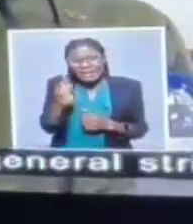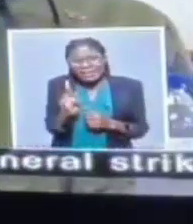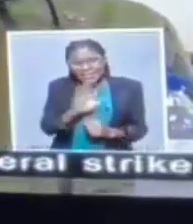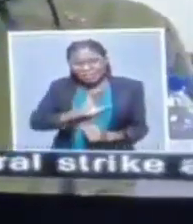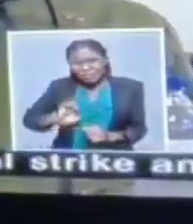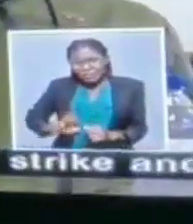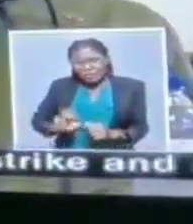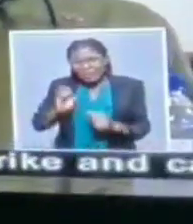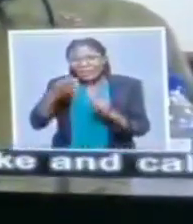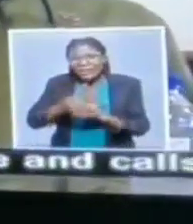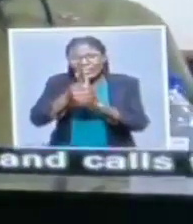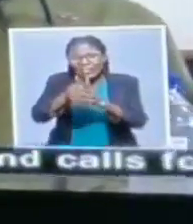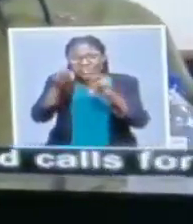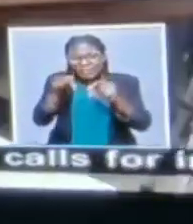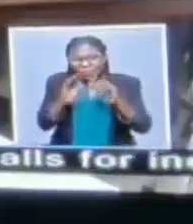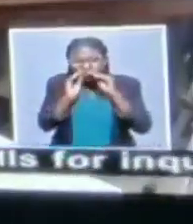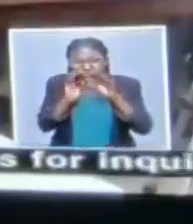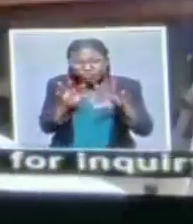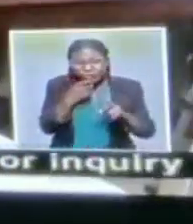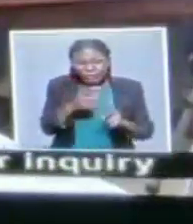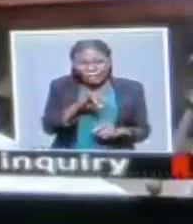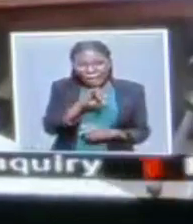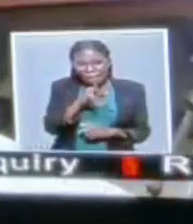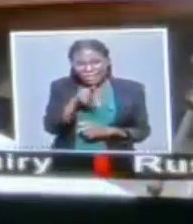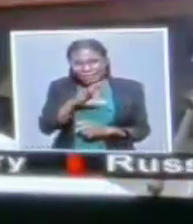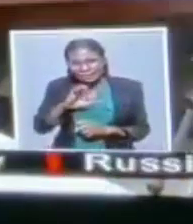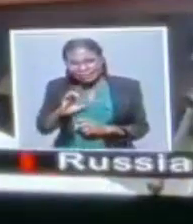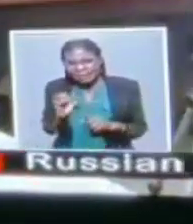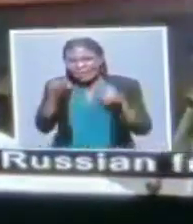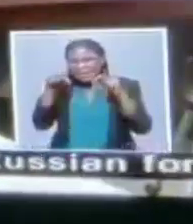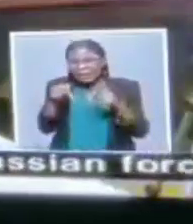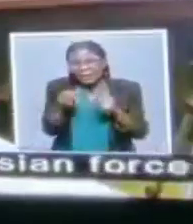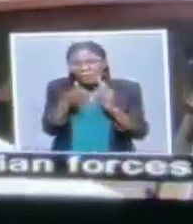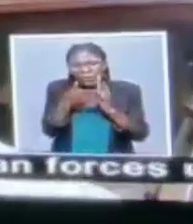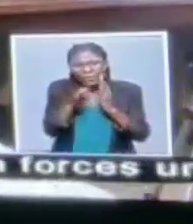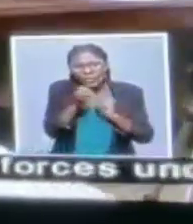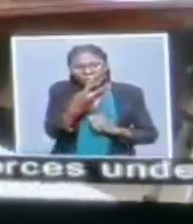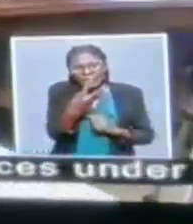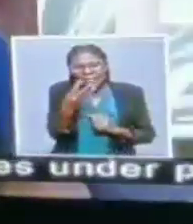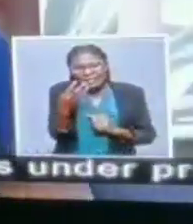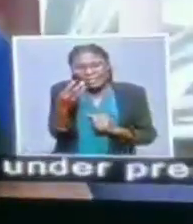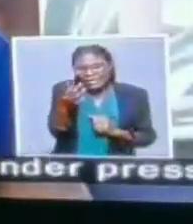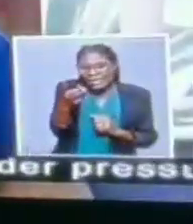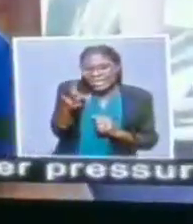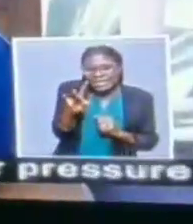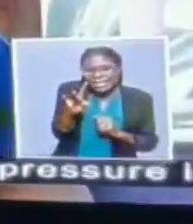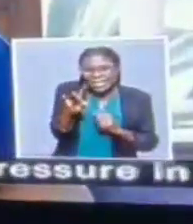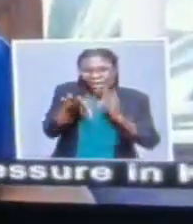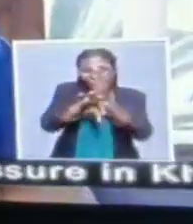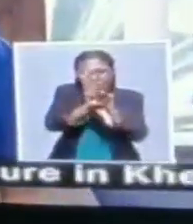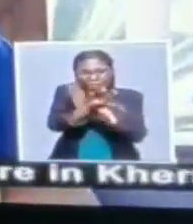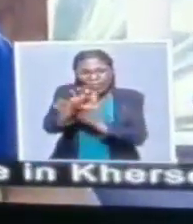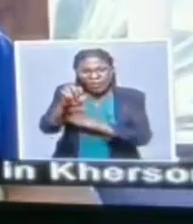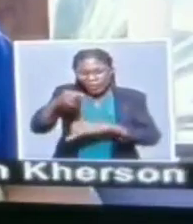leadership further announced that IPC has opened 38 branches, seven executive and regional